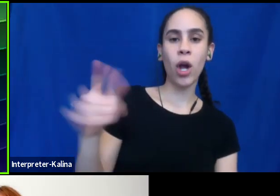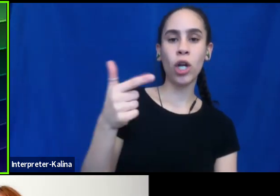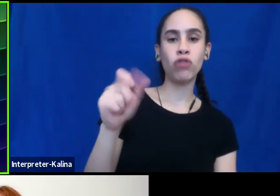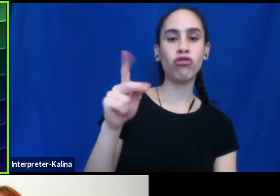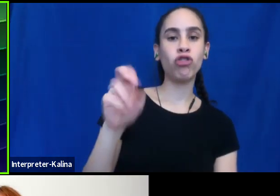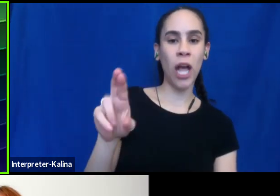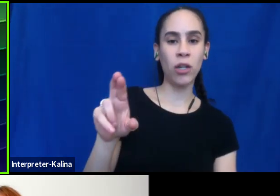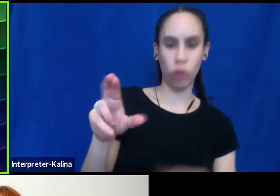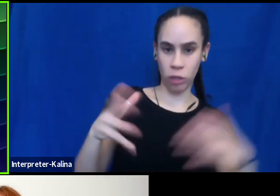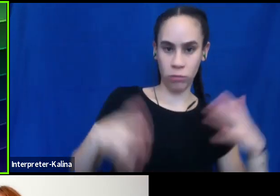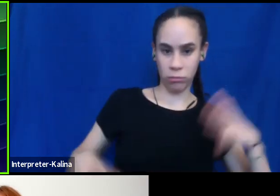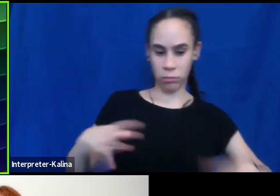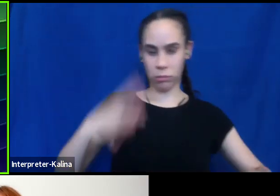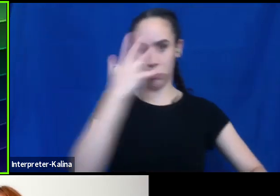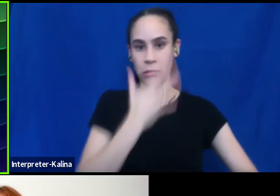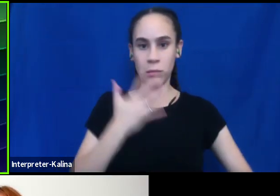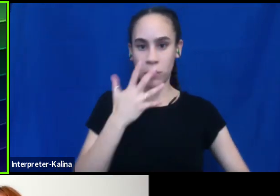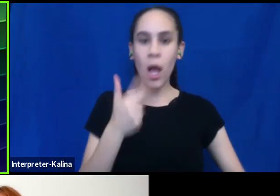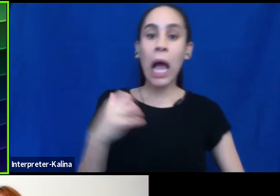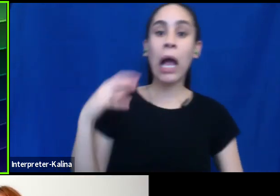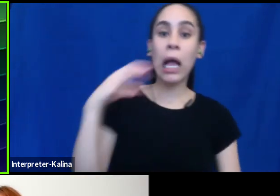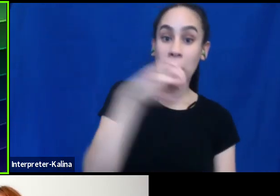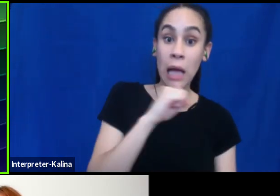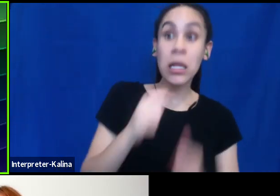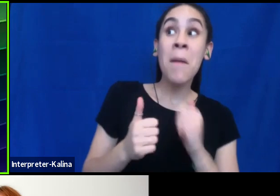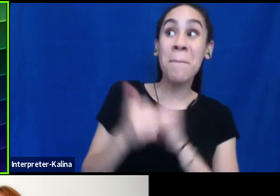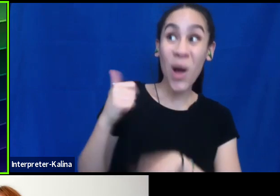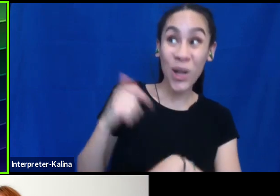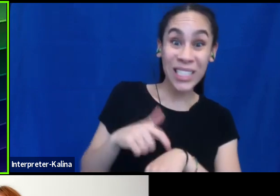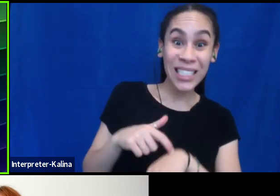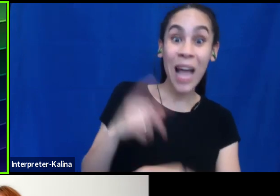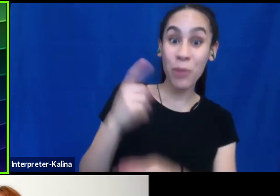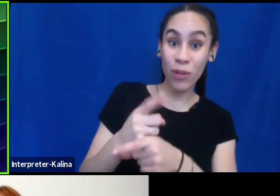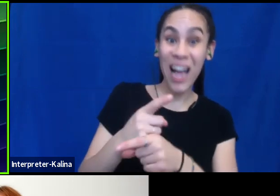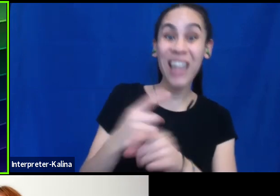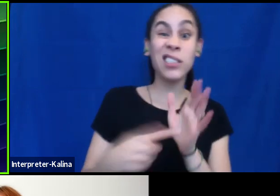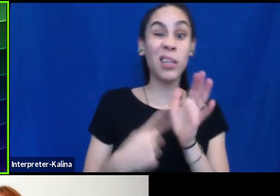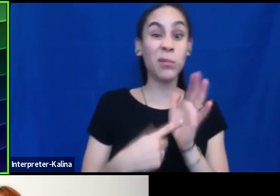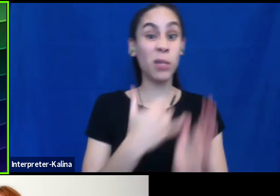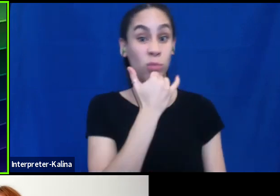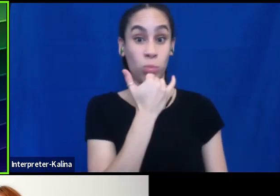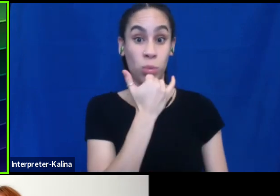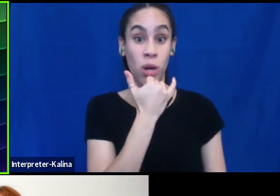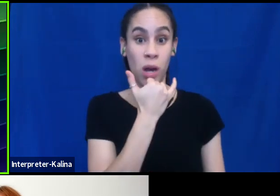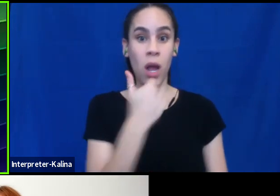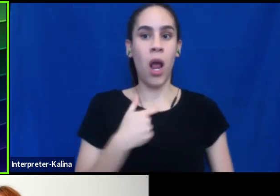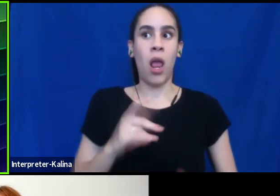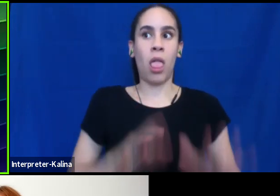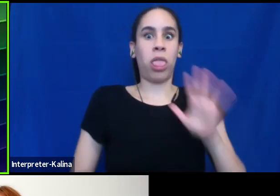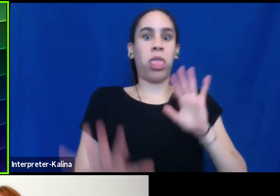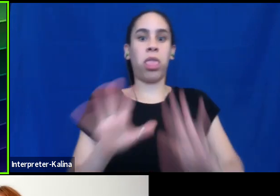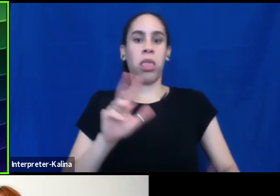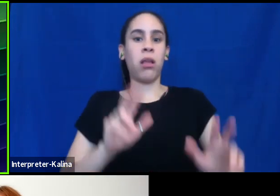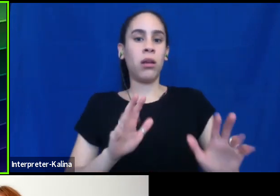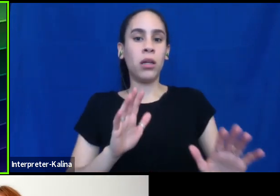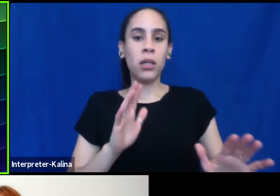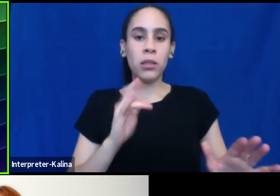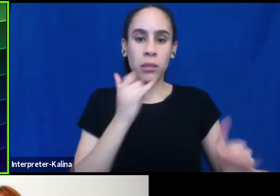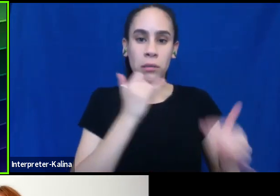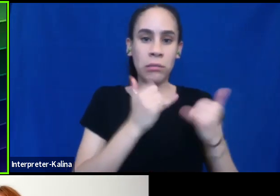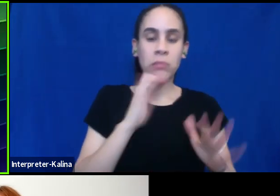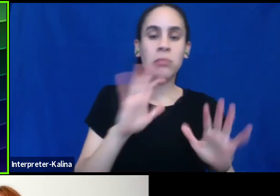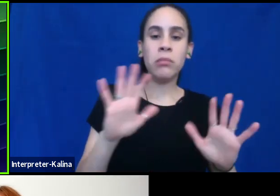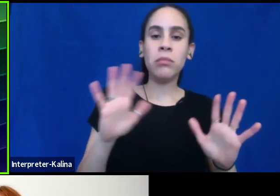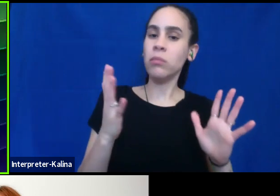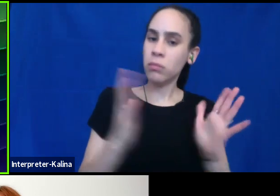And we guess, and, you know, most of the time we're right. And some of the times we're wrong and that's how, then we stumble and we recover. And, you know, what